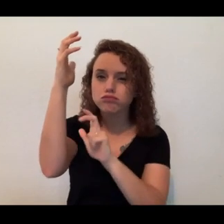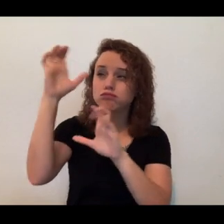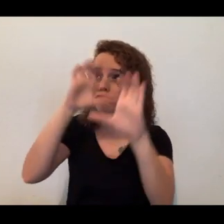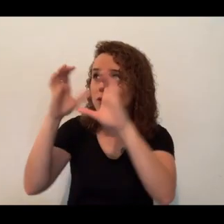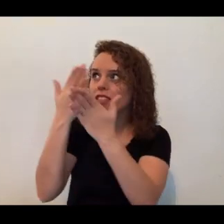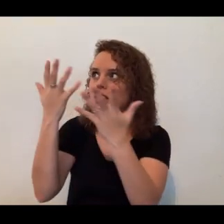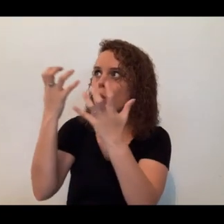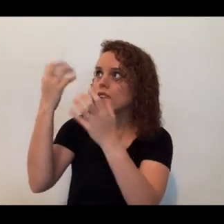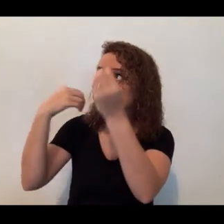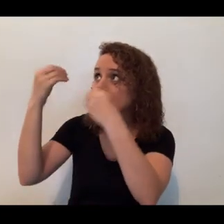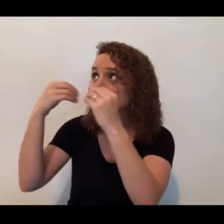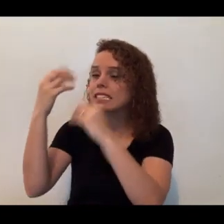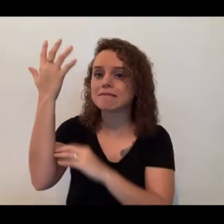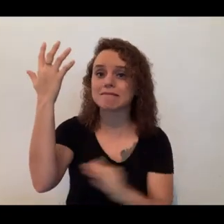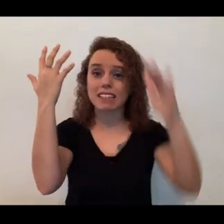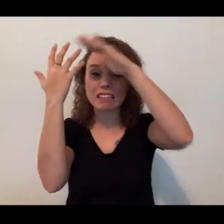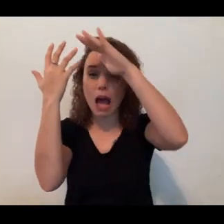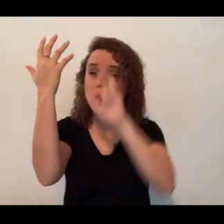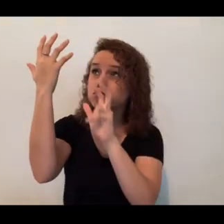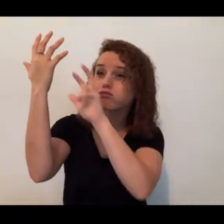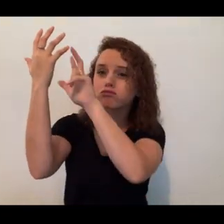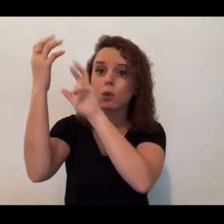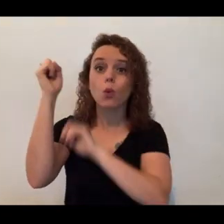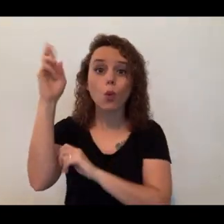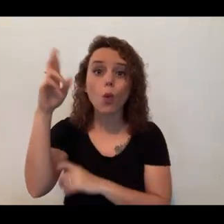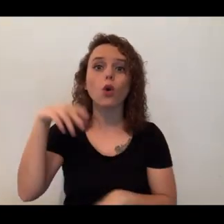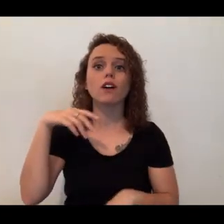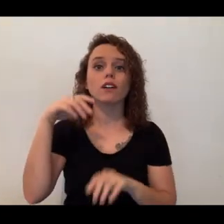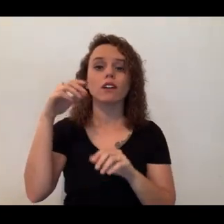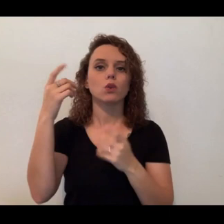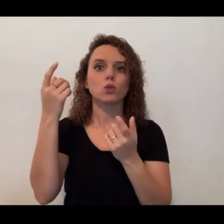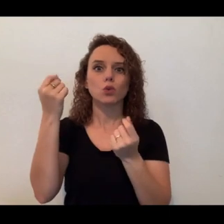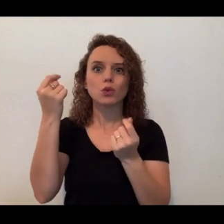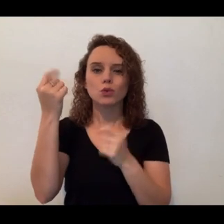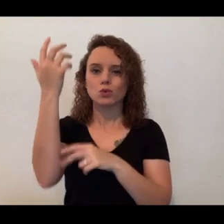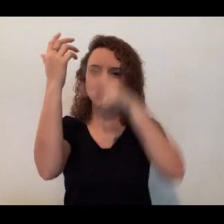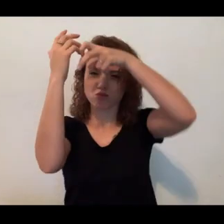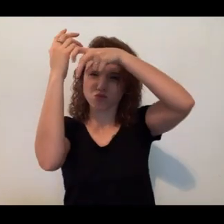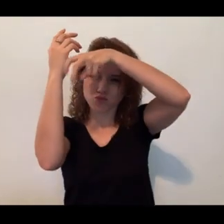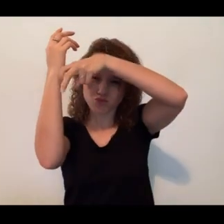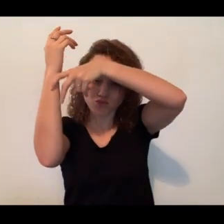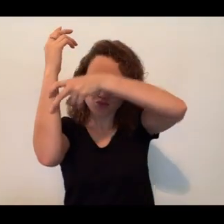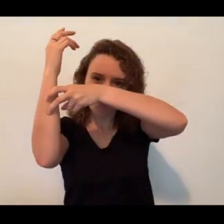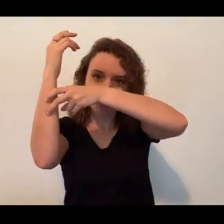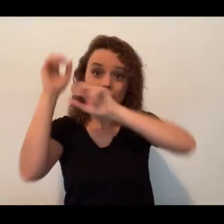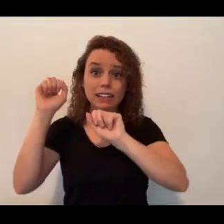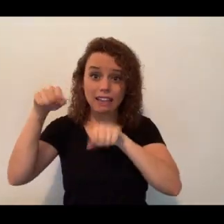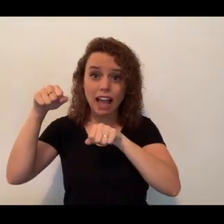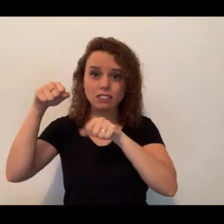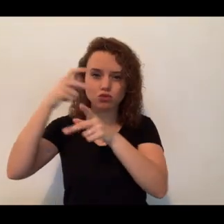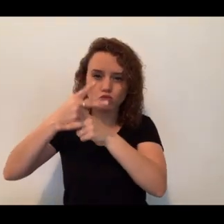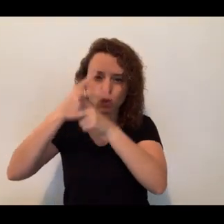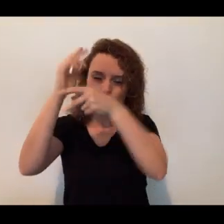eat up in the tops of the canopy, or they can climb a controlled climb down like you were able to see her do just a minute